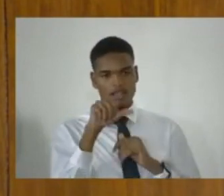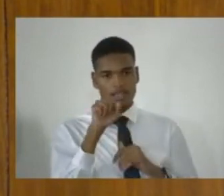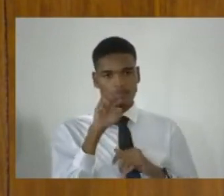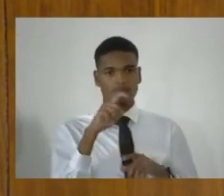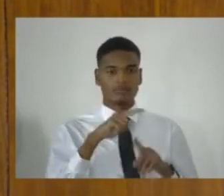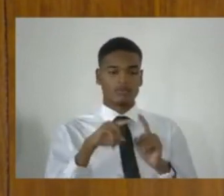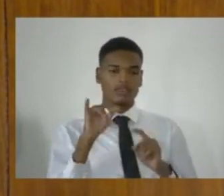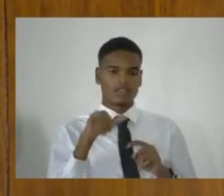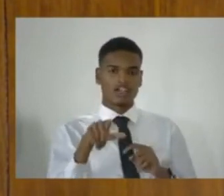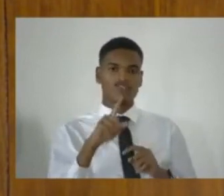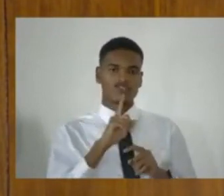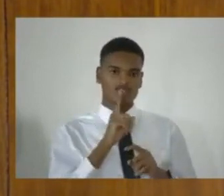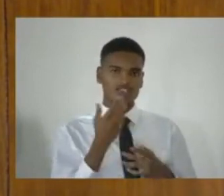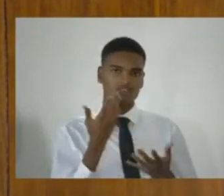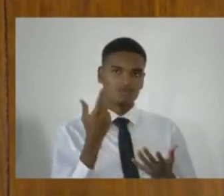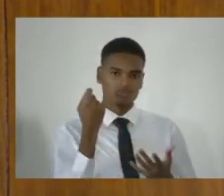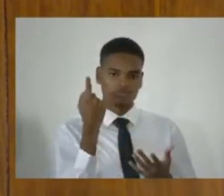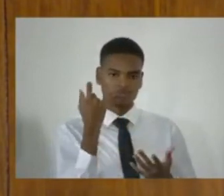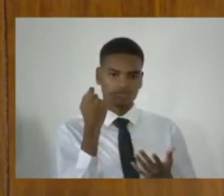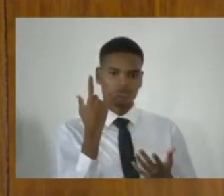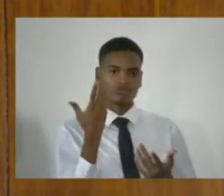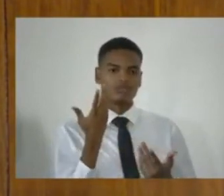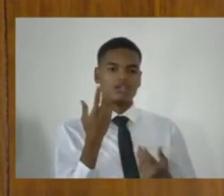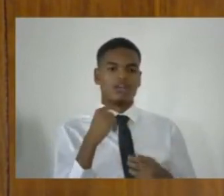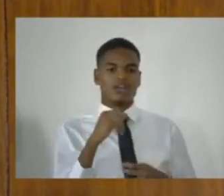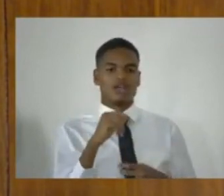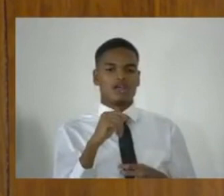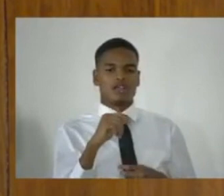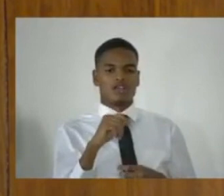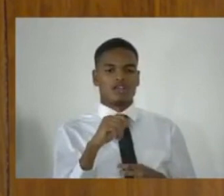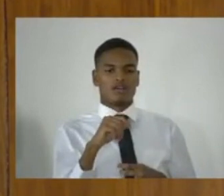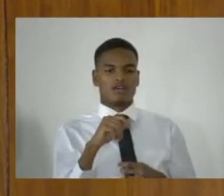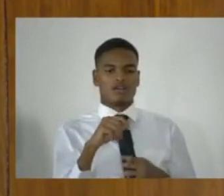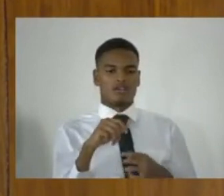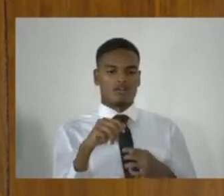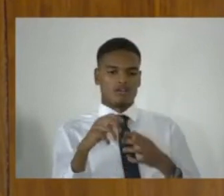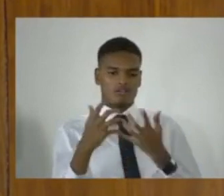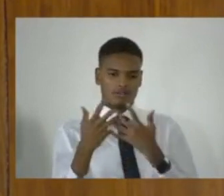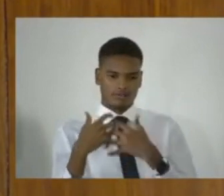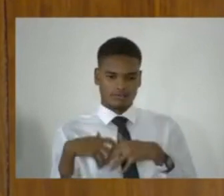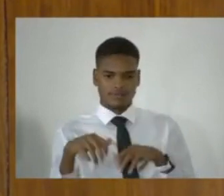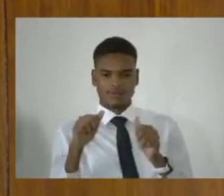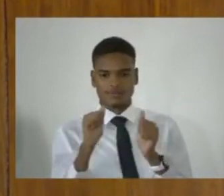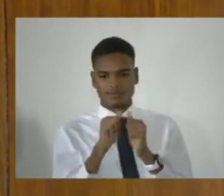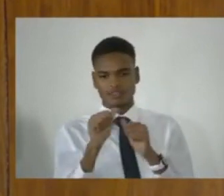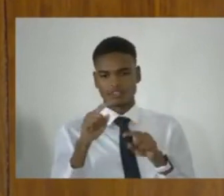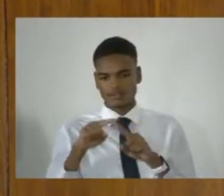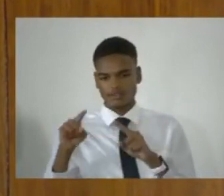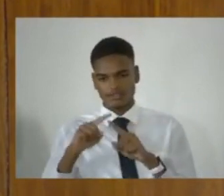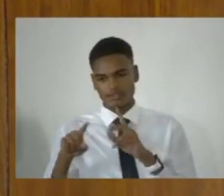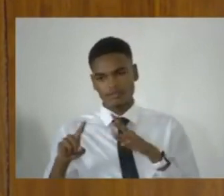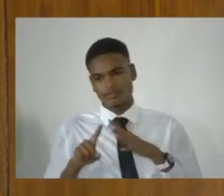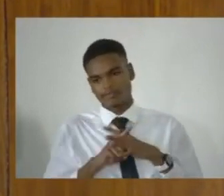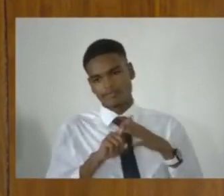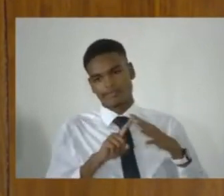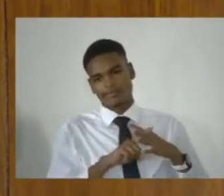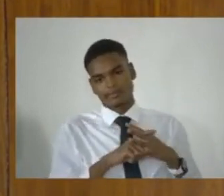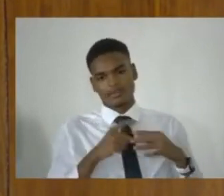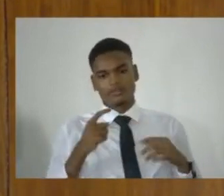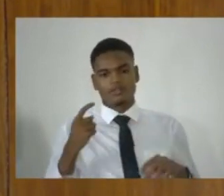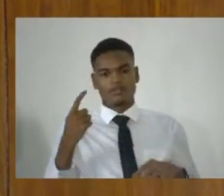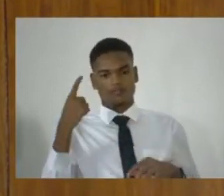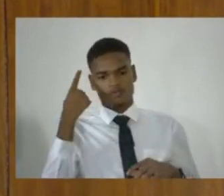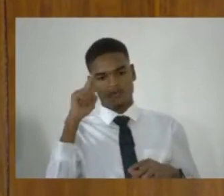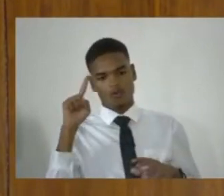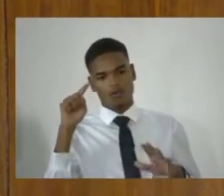a convenient label to attach to all of the range of circumstances in which murder,